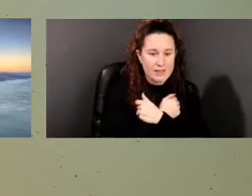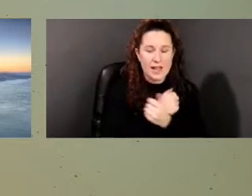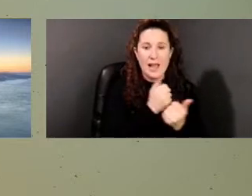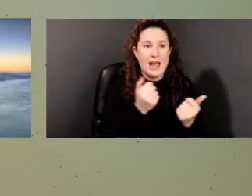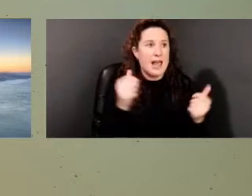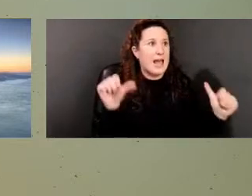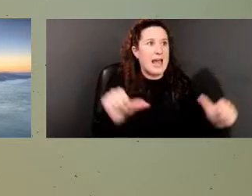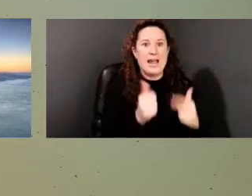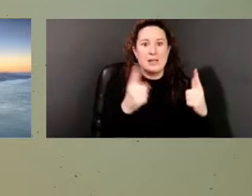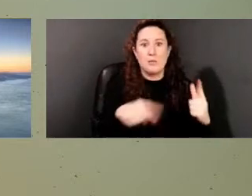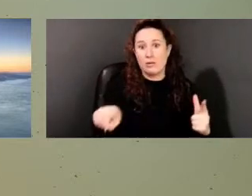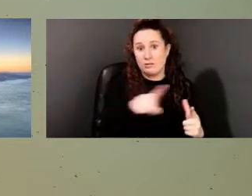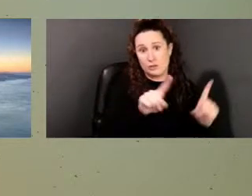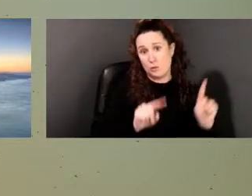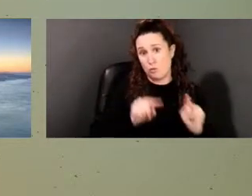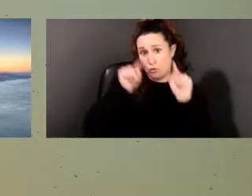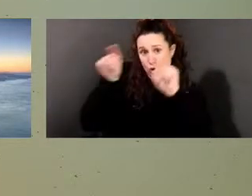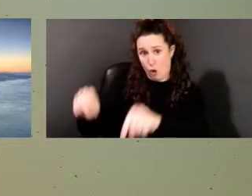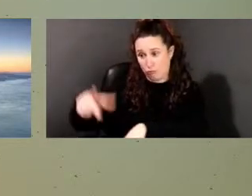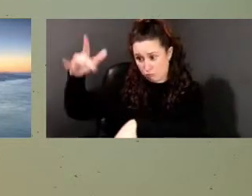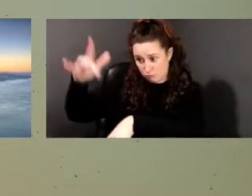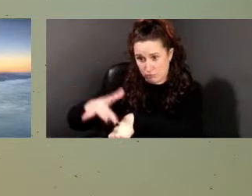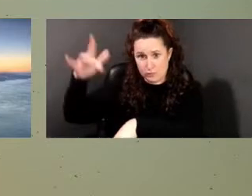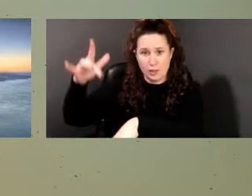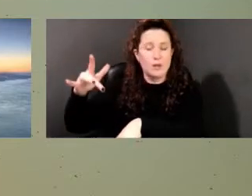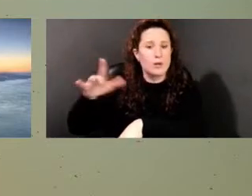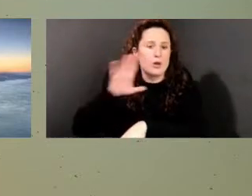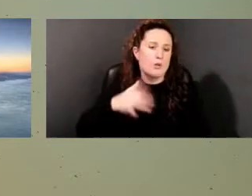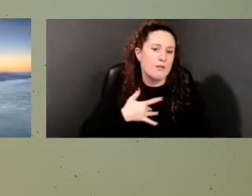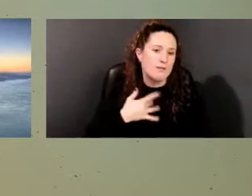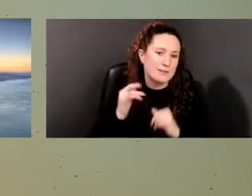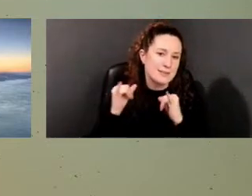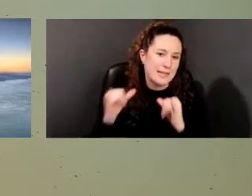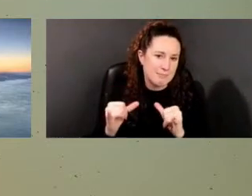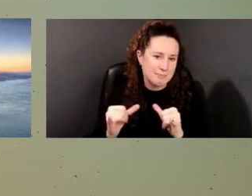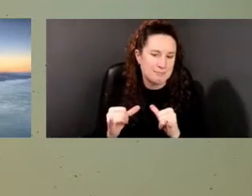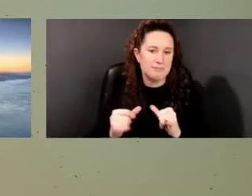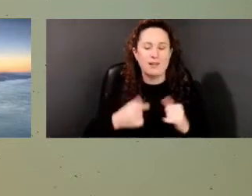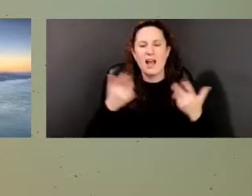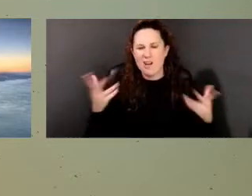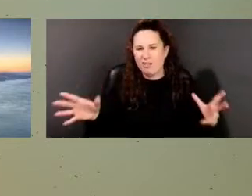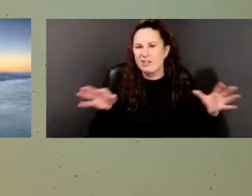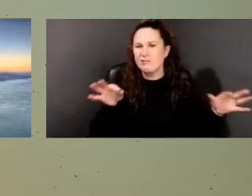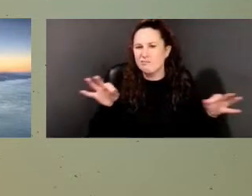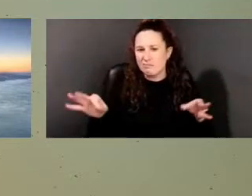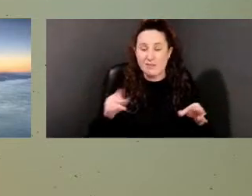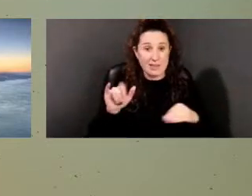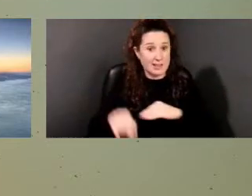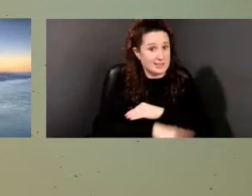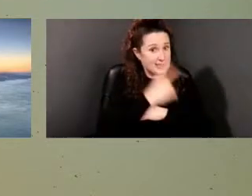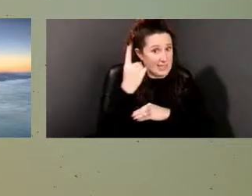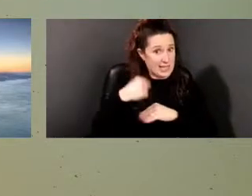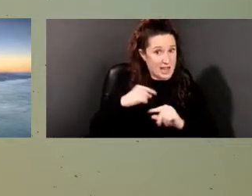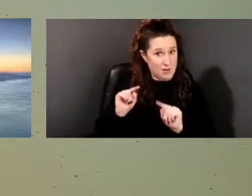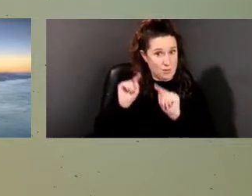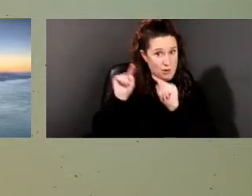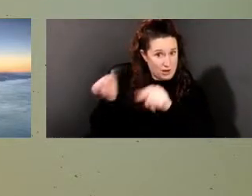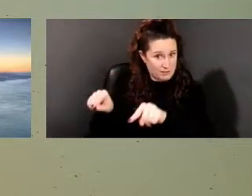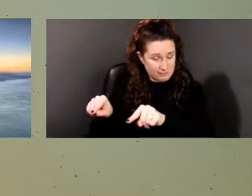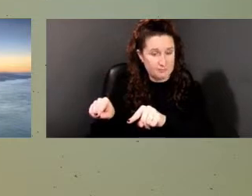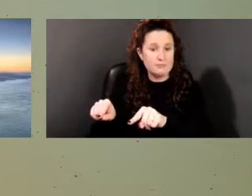As I said at the top when we started, the day that I visited the site with the first group, I think,